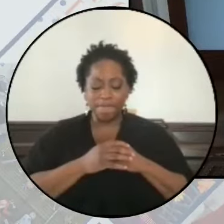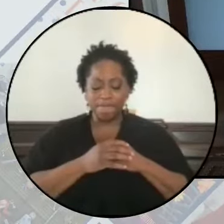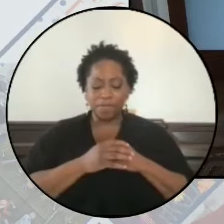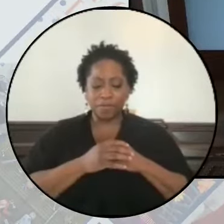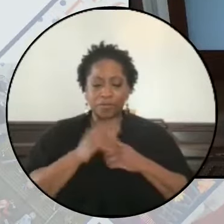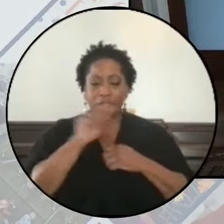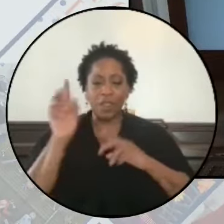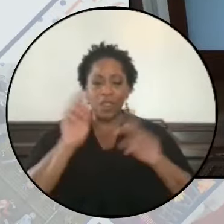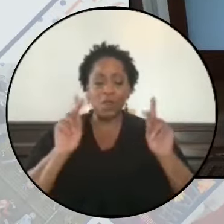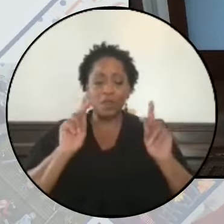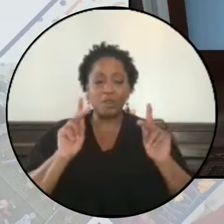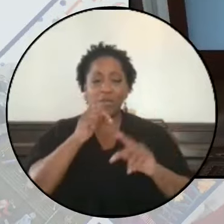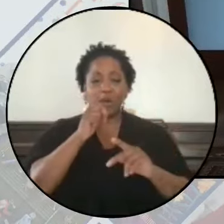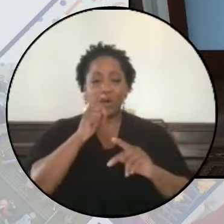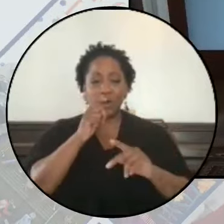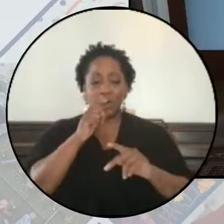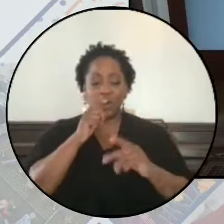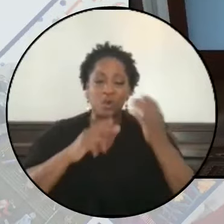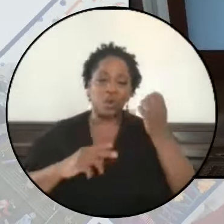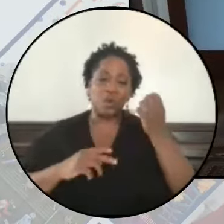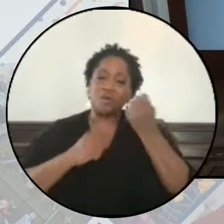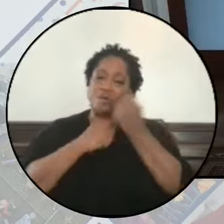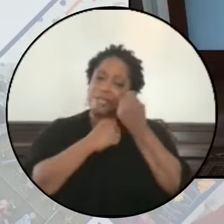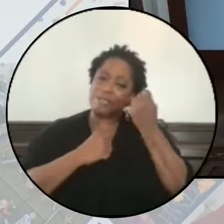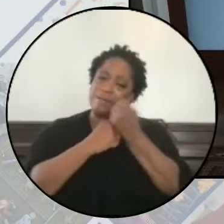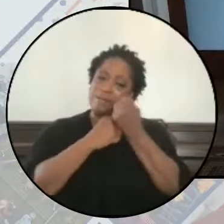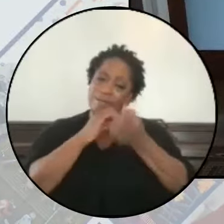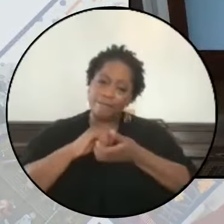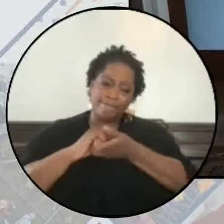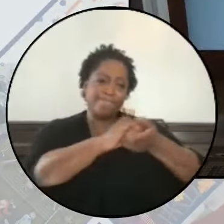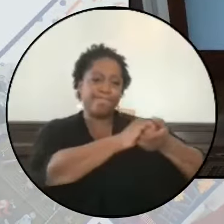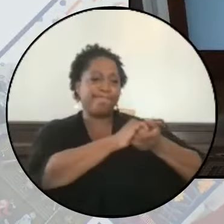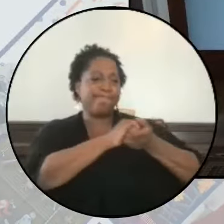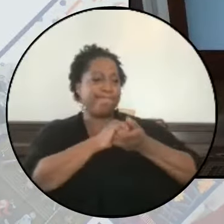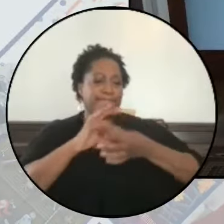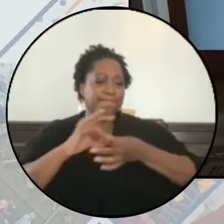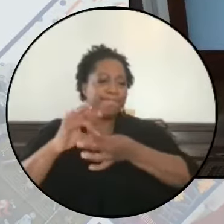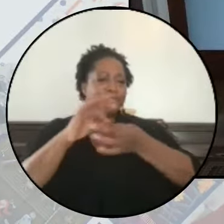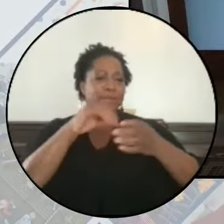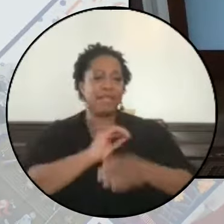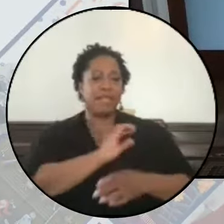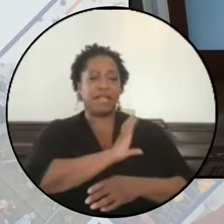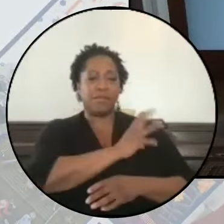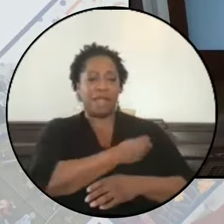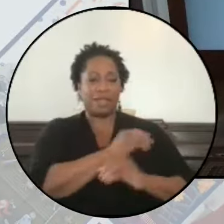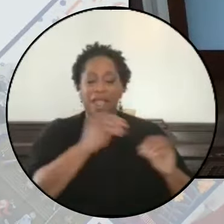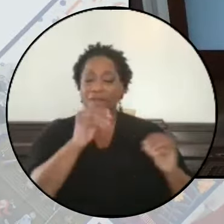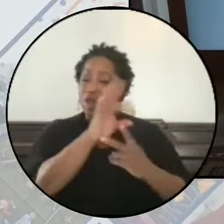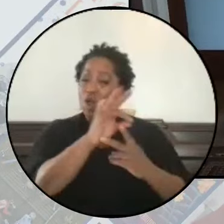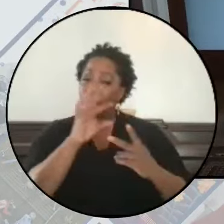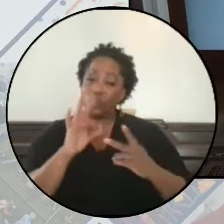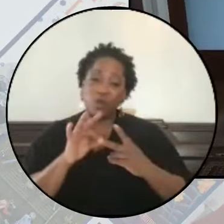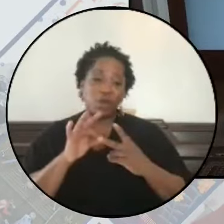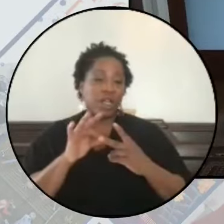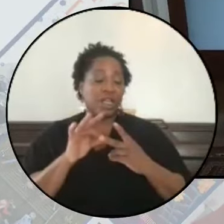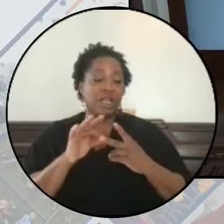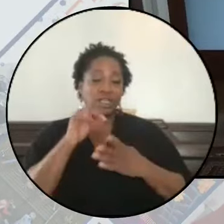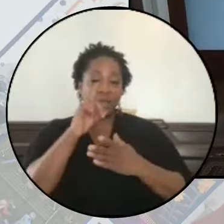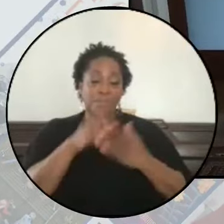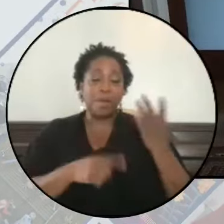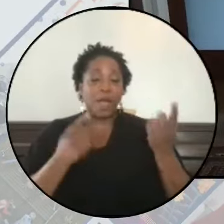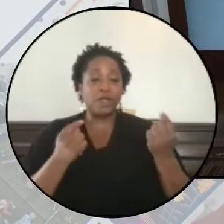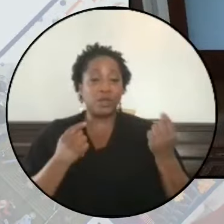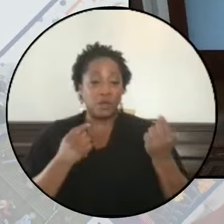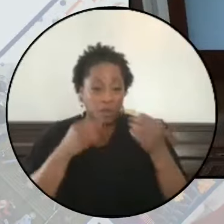Those with whom we stand in solidarity in Palestine have no choice but to act